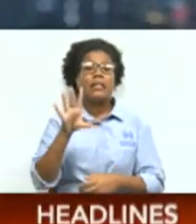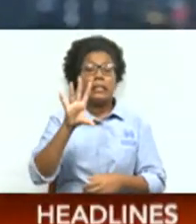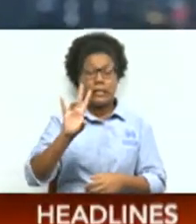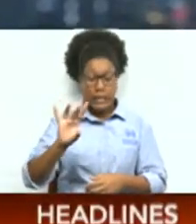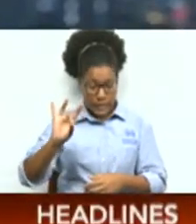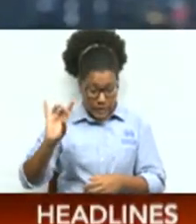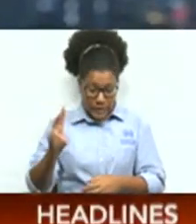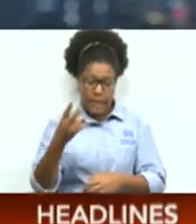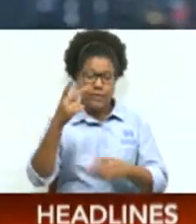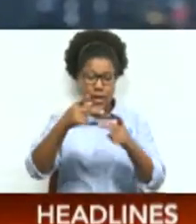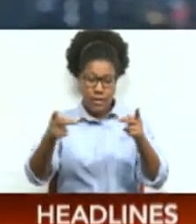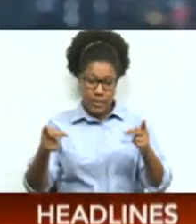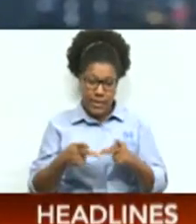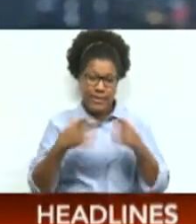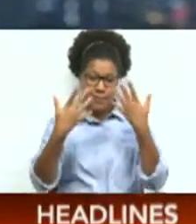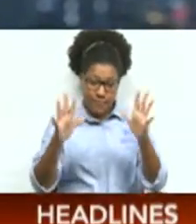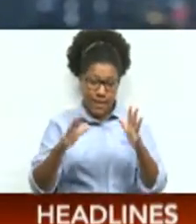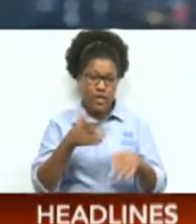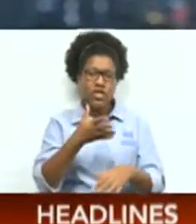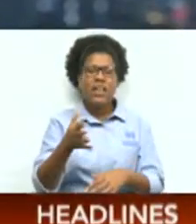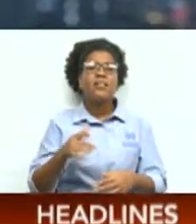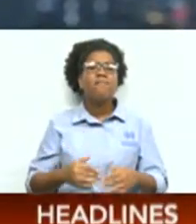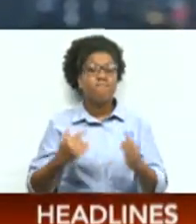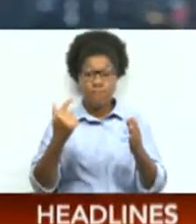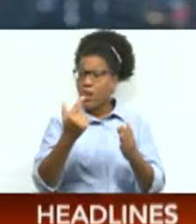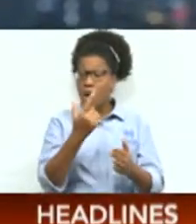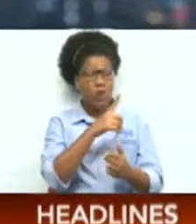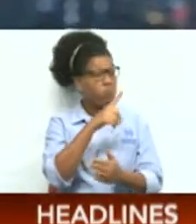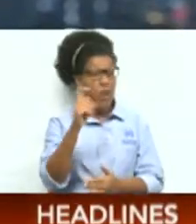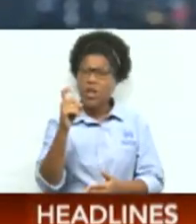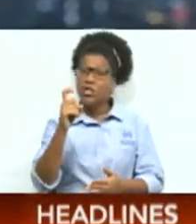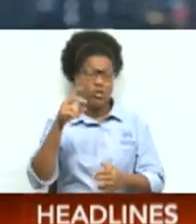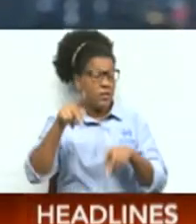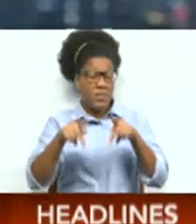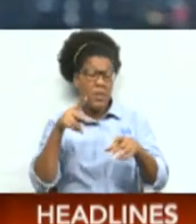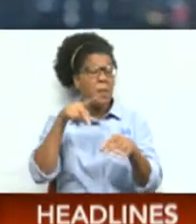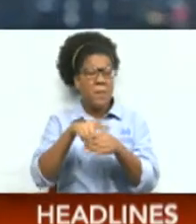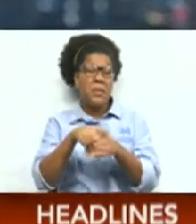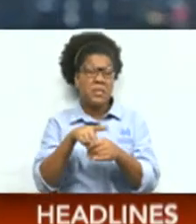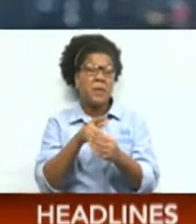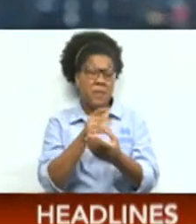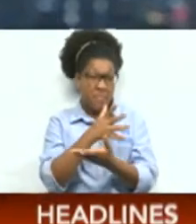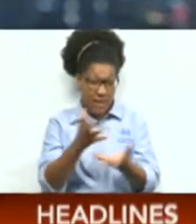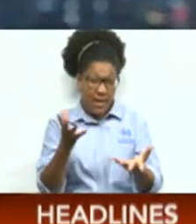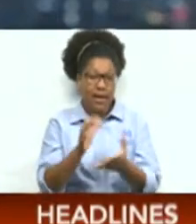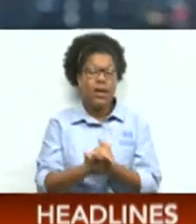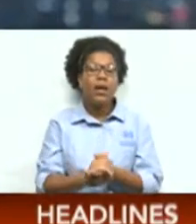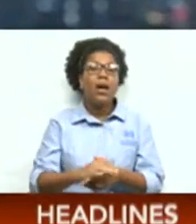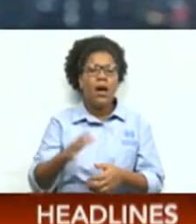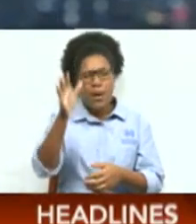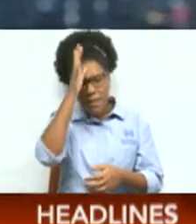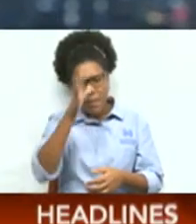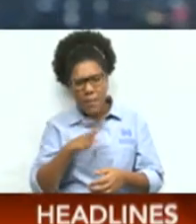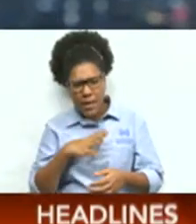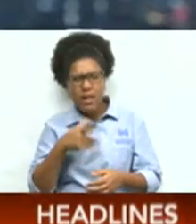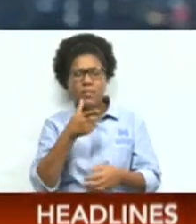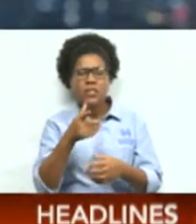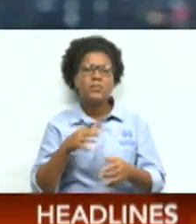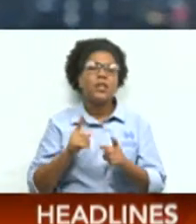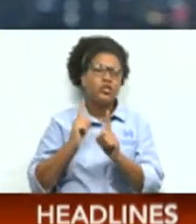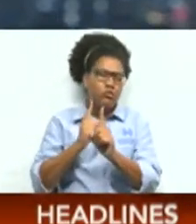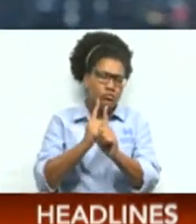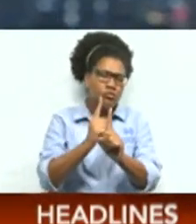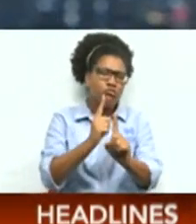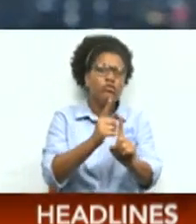finish overall in a field that consisted of some 100 participants. Berio had only male participants on the stretch as she strutted to the finish